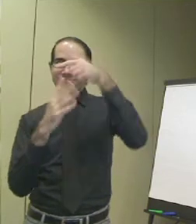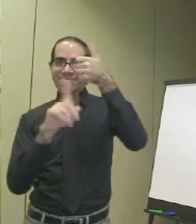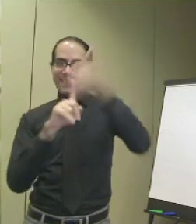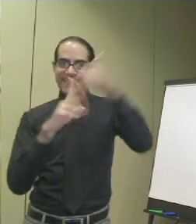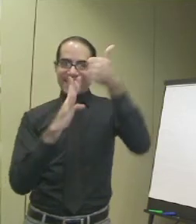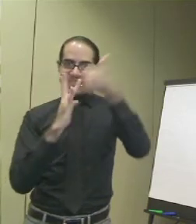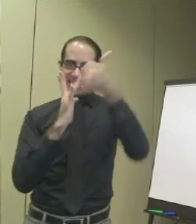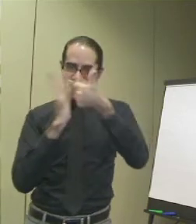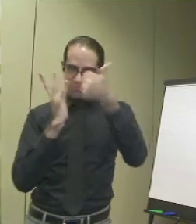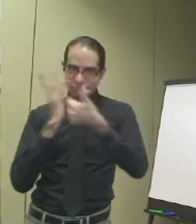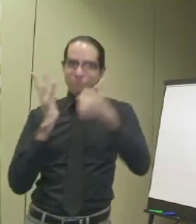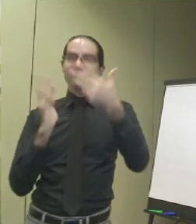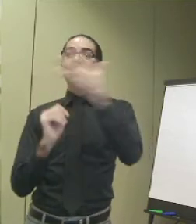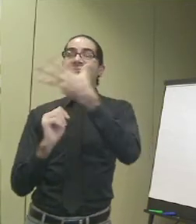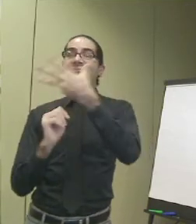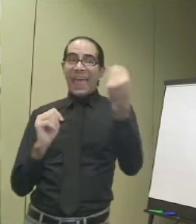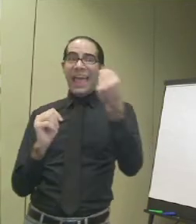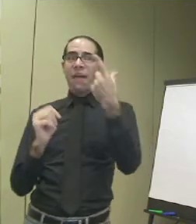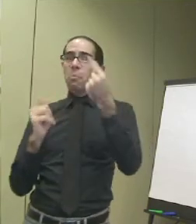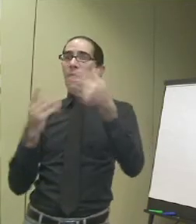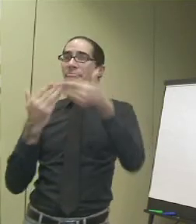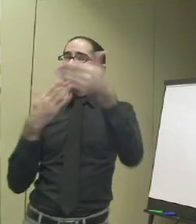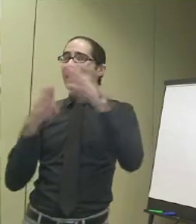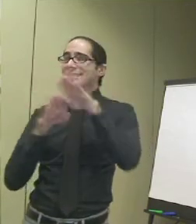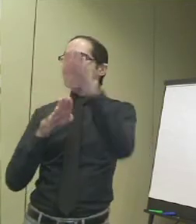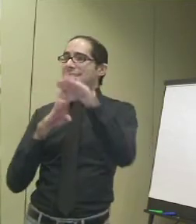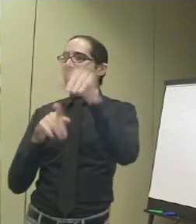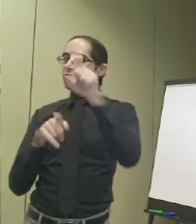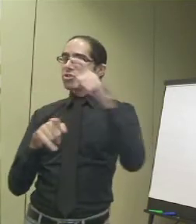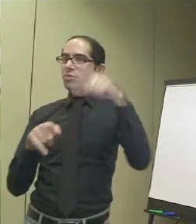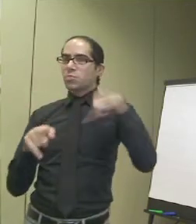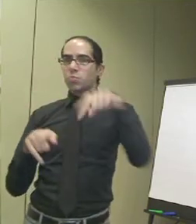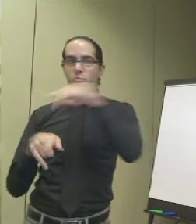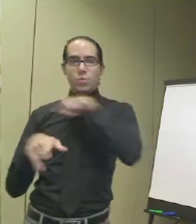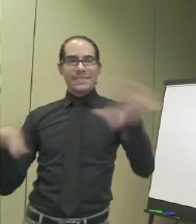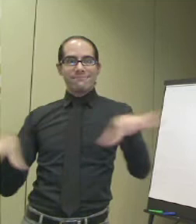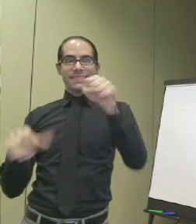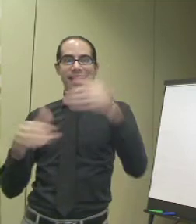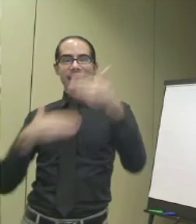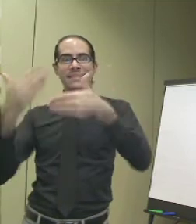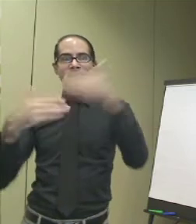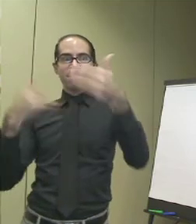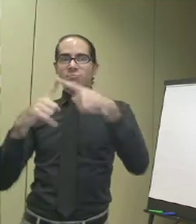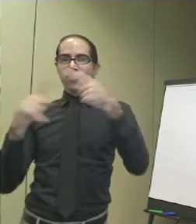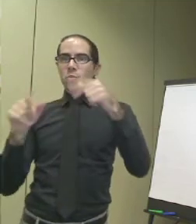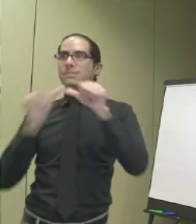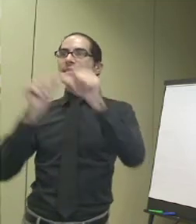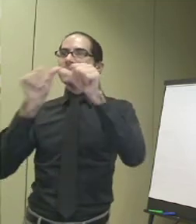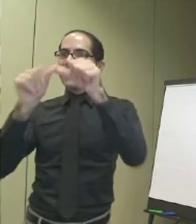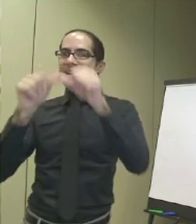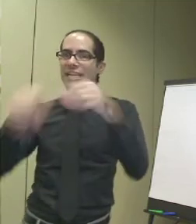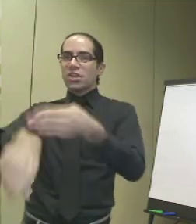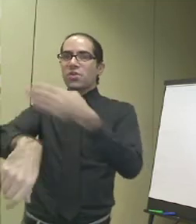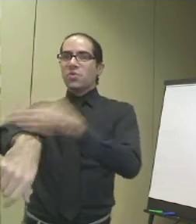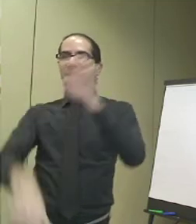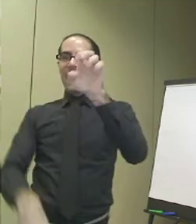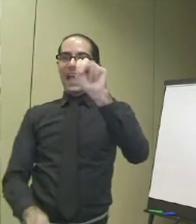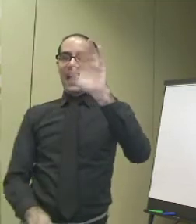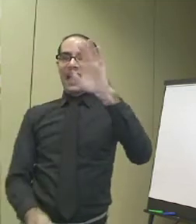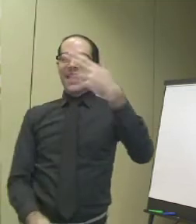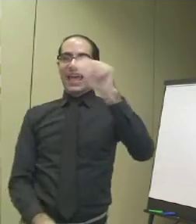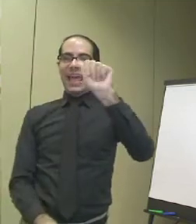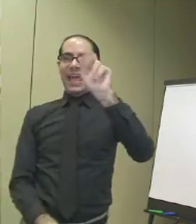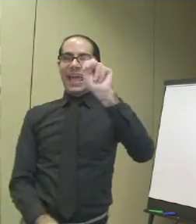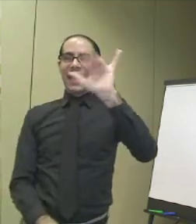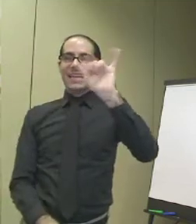And there are positives and negatives to each one of these. And the next steps that we need to take to